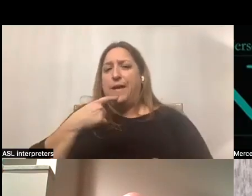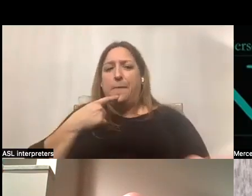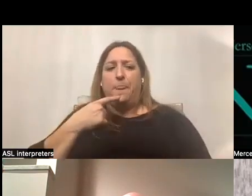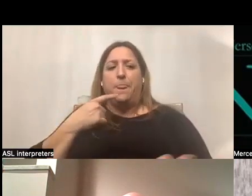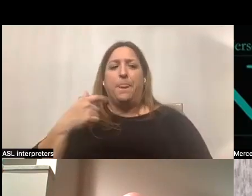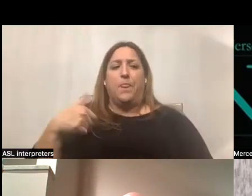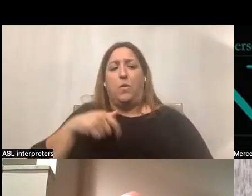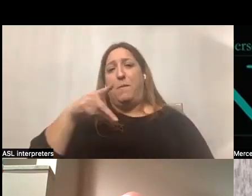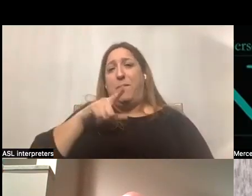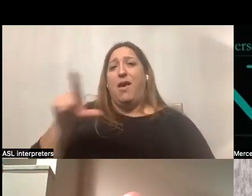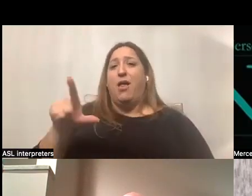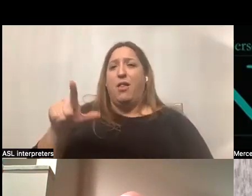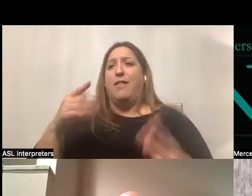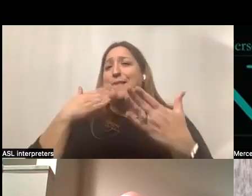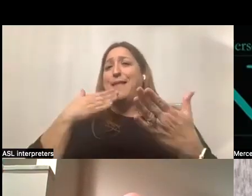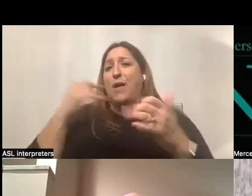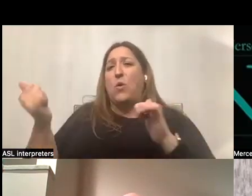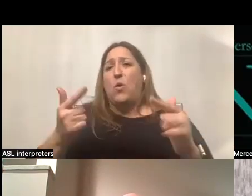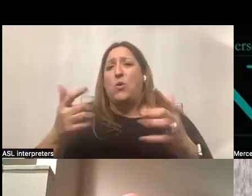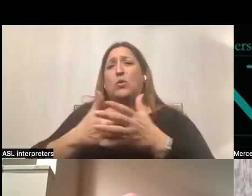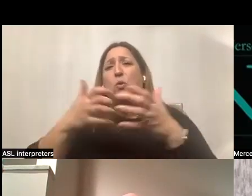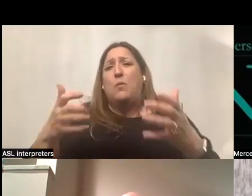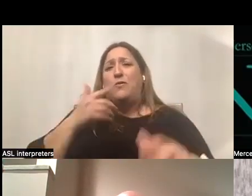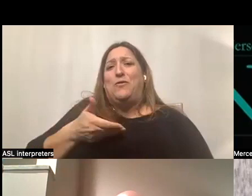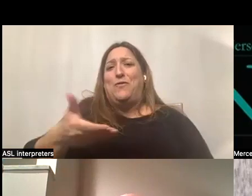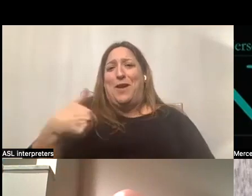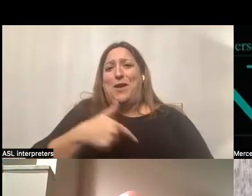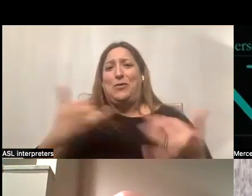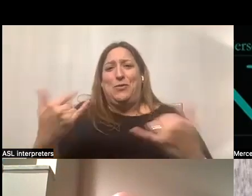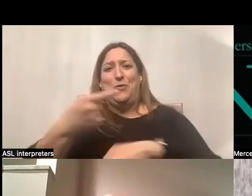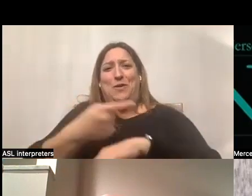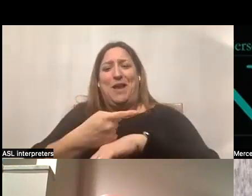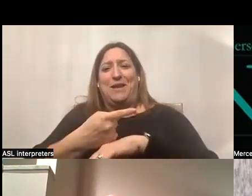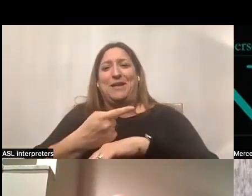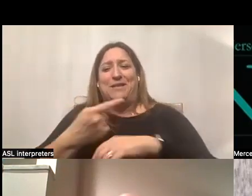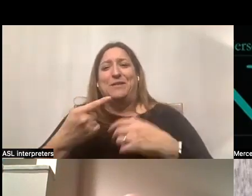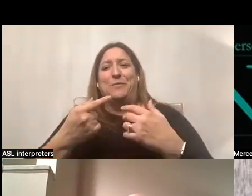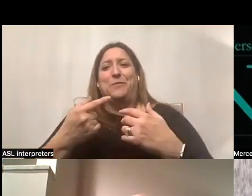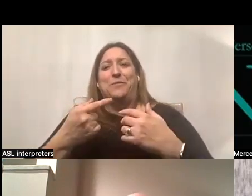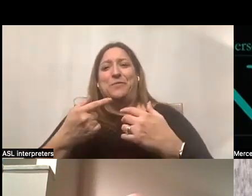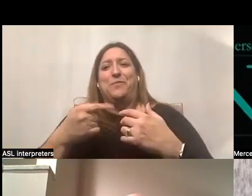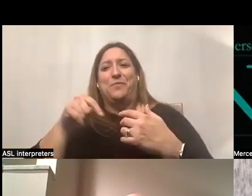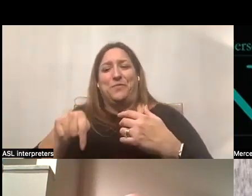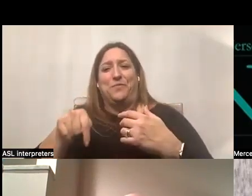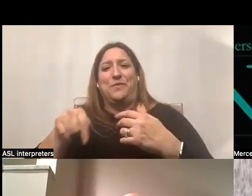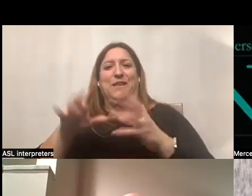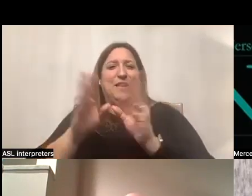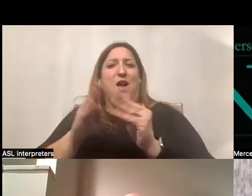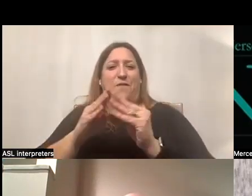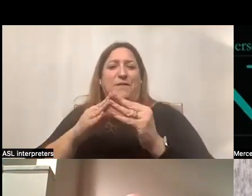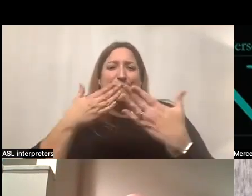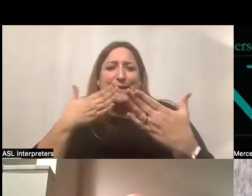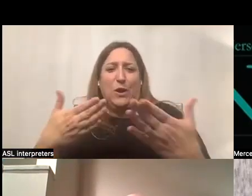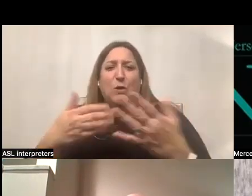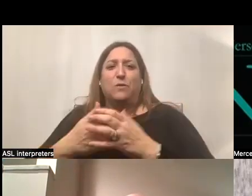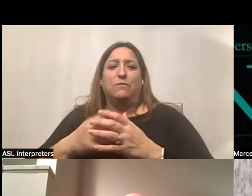PPL thank you all so much for inviting us to this conference. It